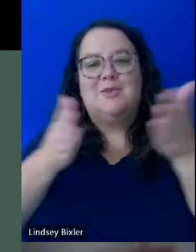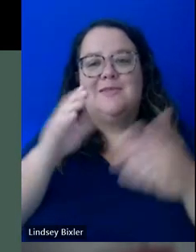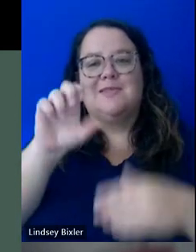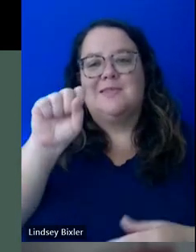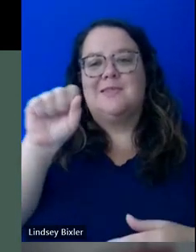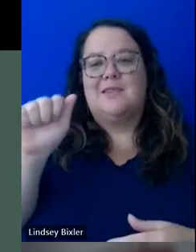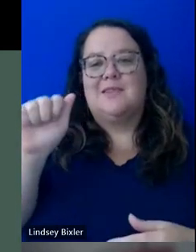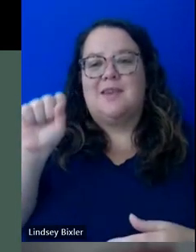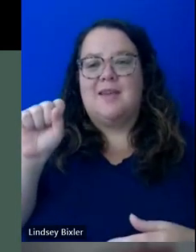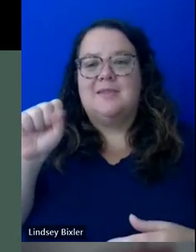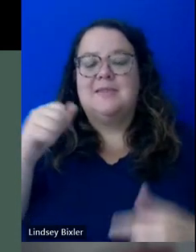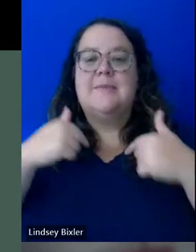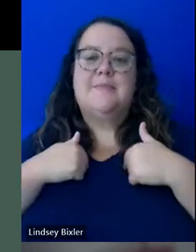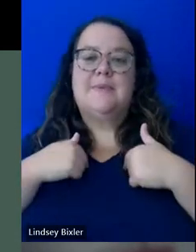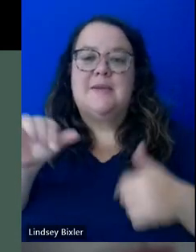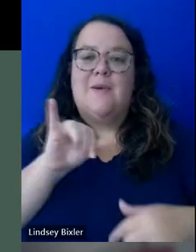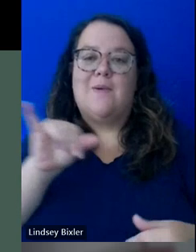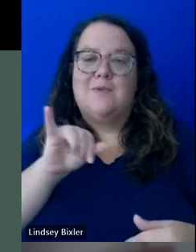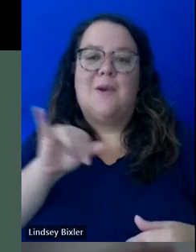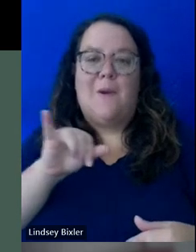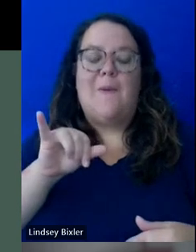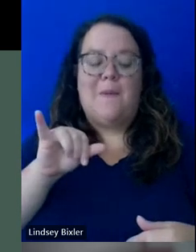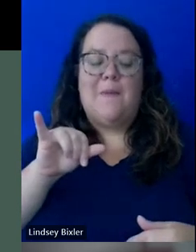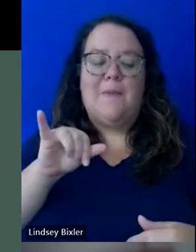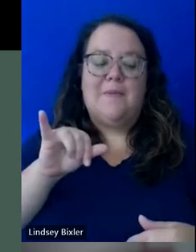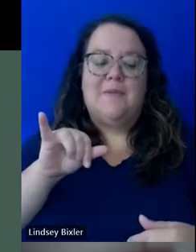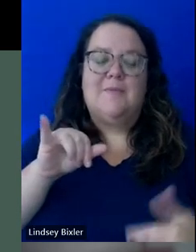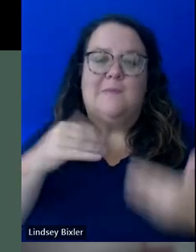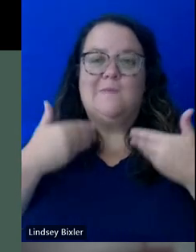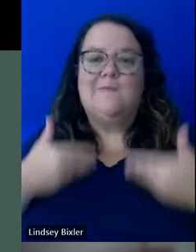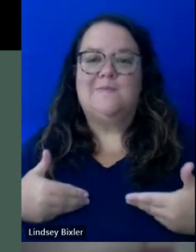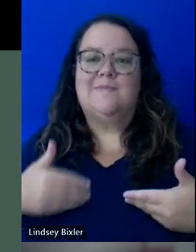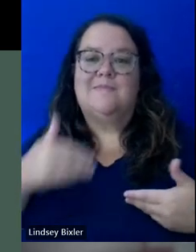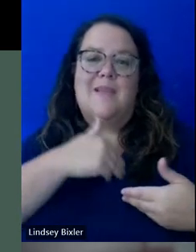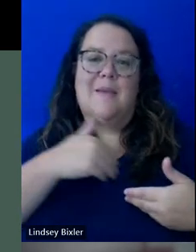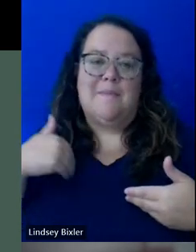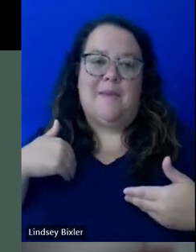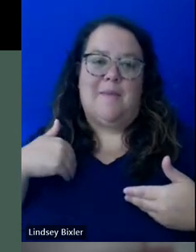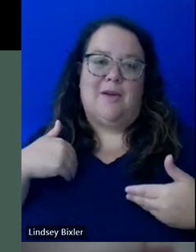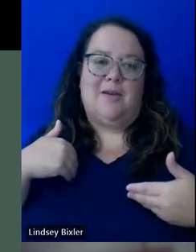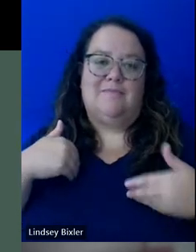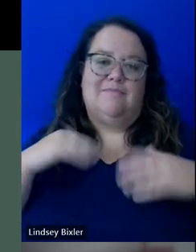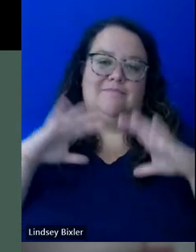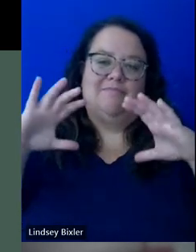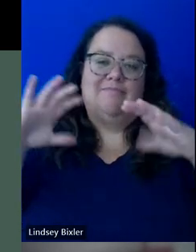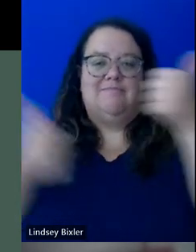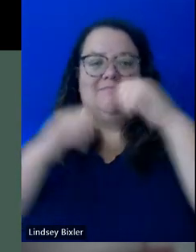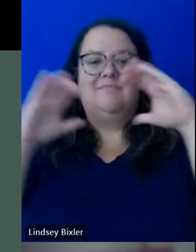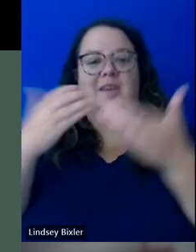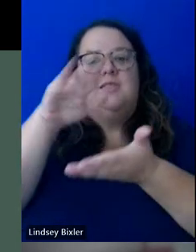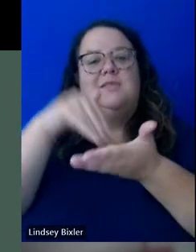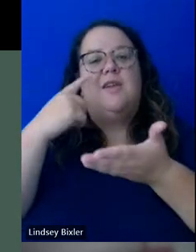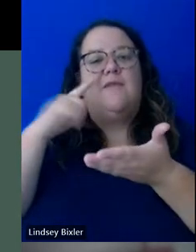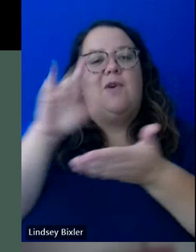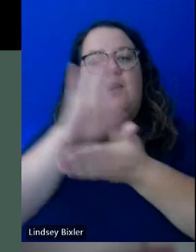I also am a member of the, which is part of the Center for Academic Success. I'm the